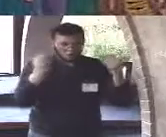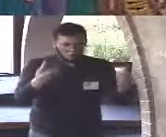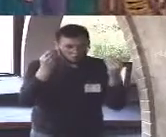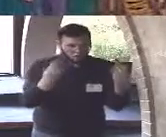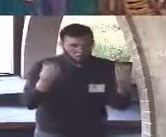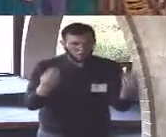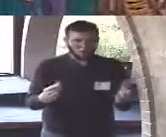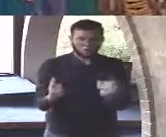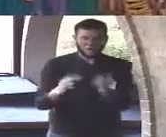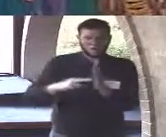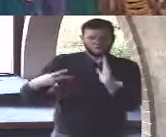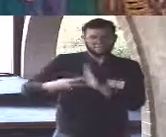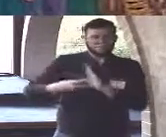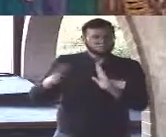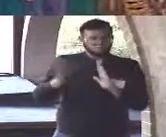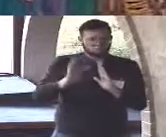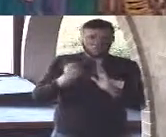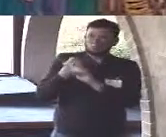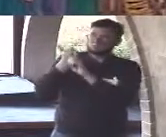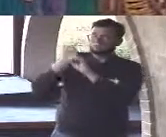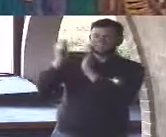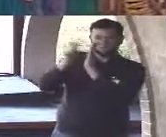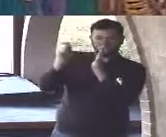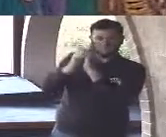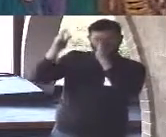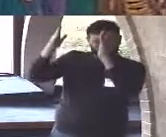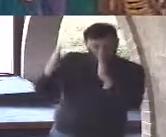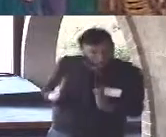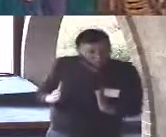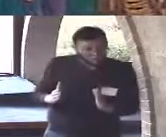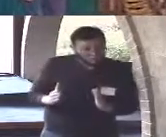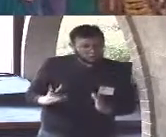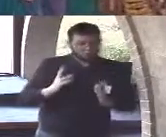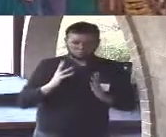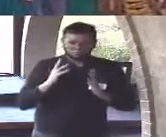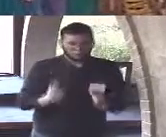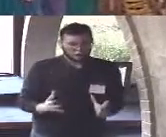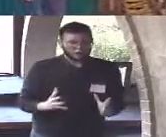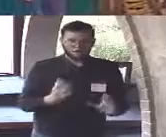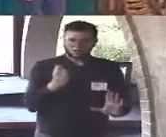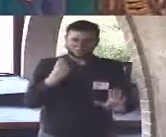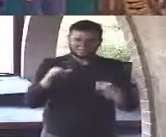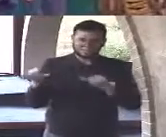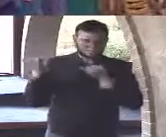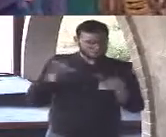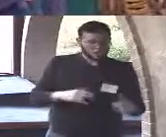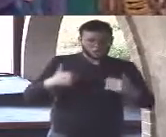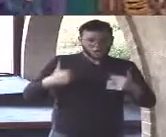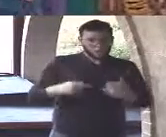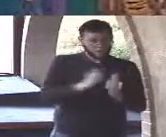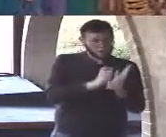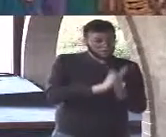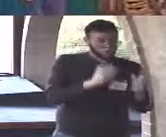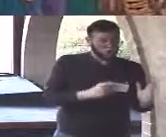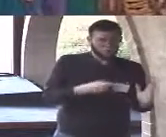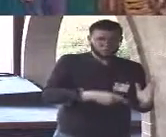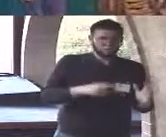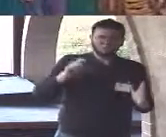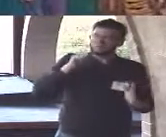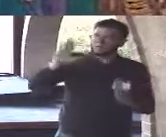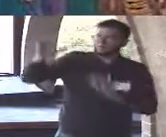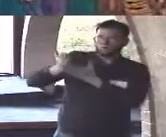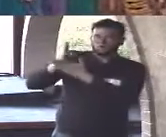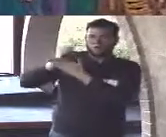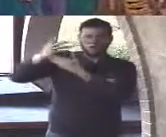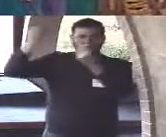of creation like all writers he does not possess the authority to tell us what all this really